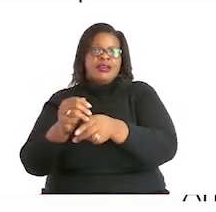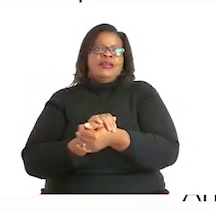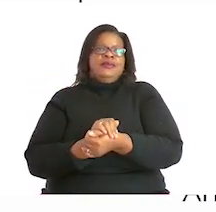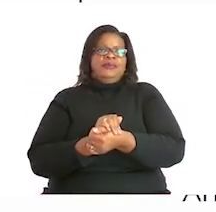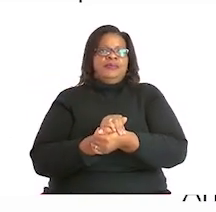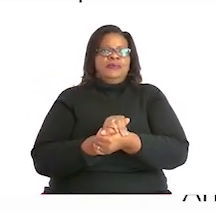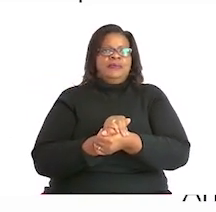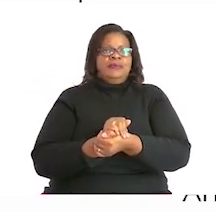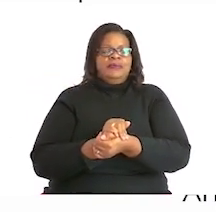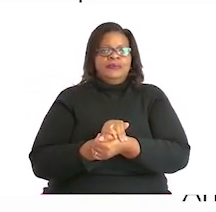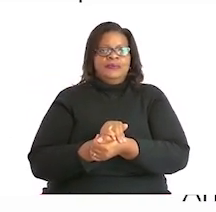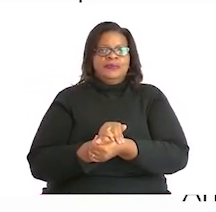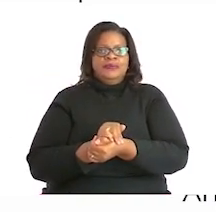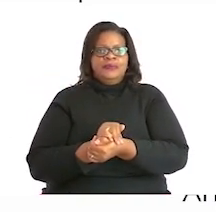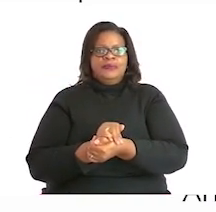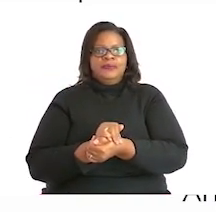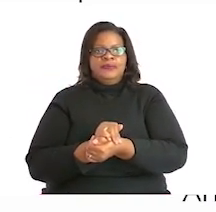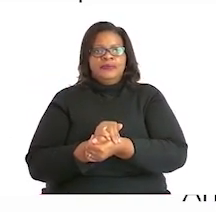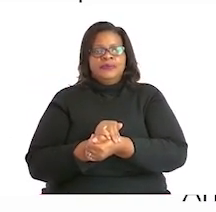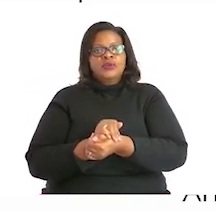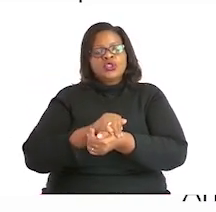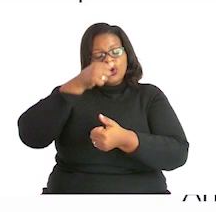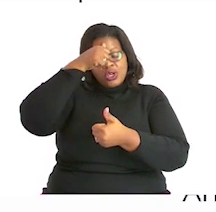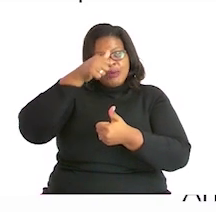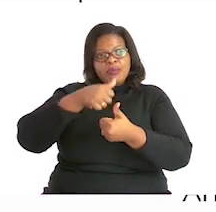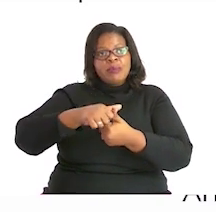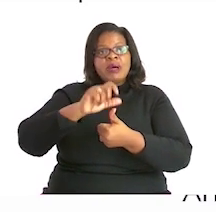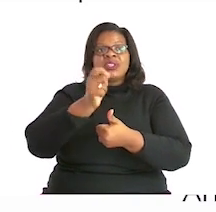our rule, make sure we spell 23 correctly.